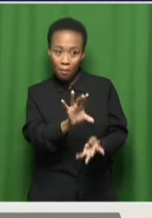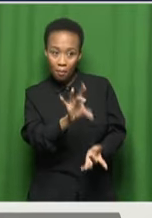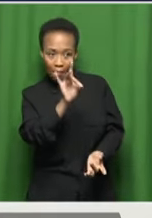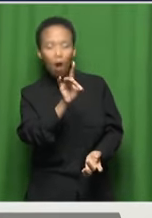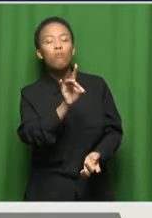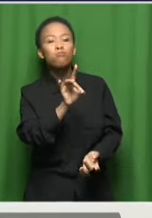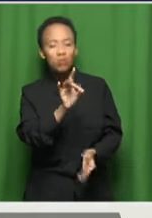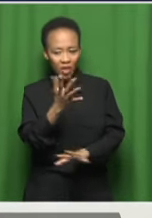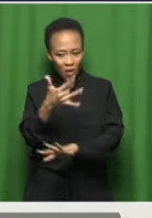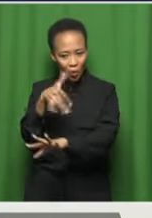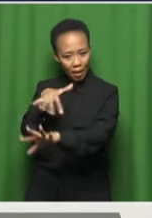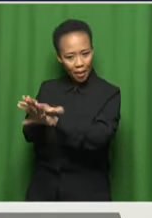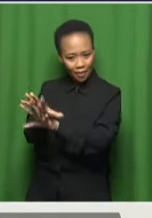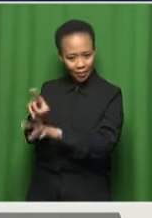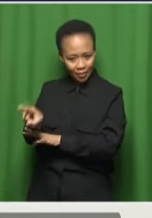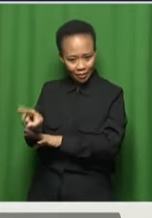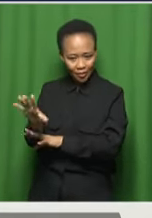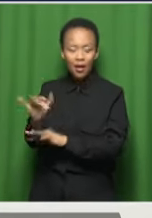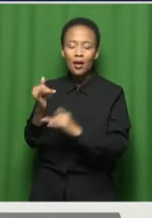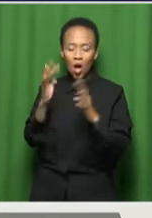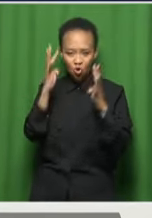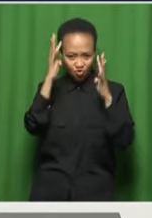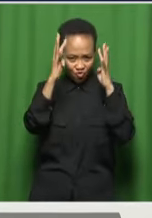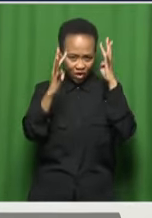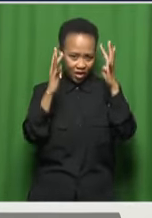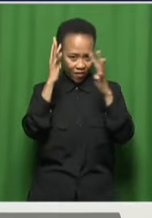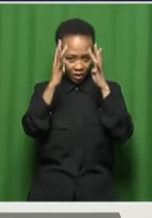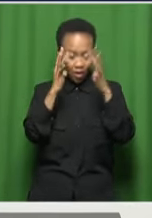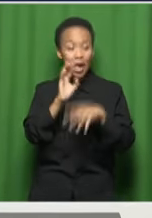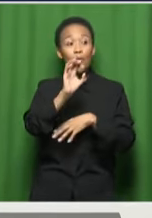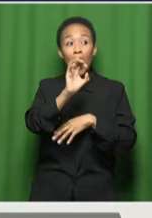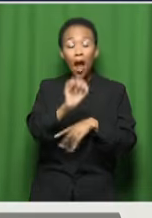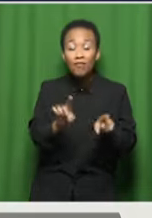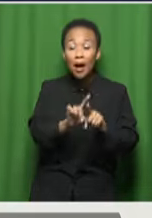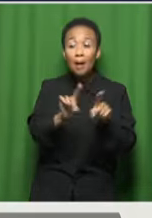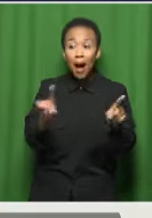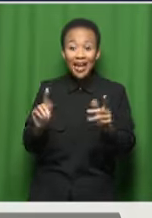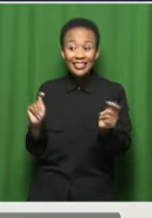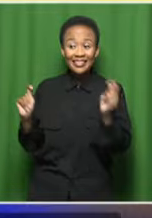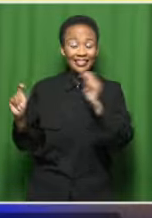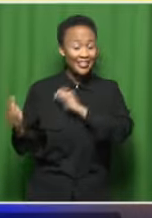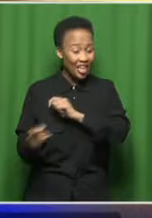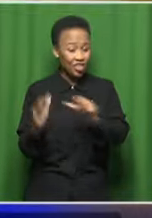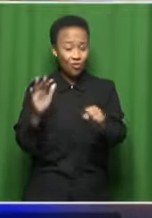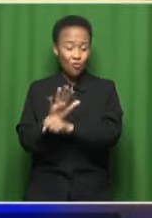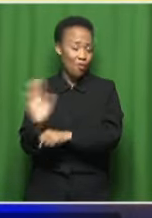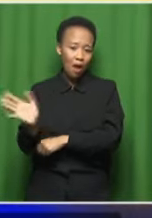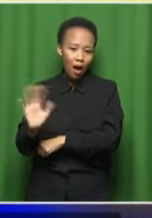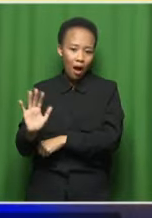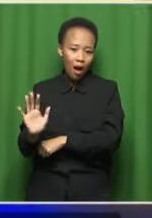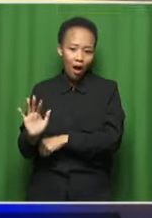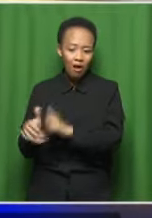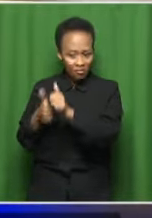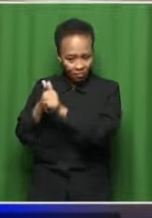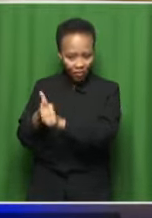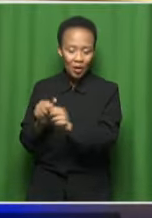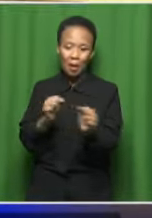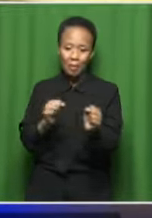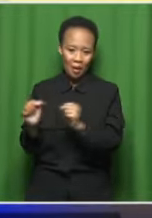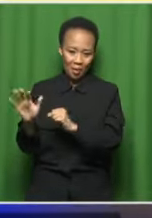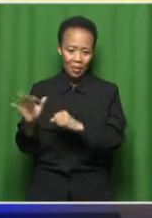we actually see a lot of creativity without taking away the roots. I guess each to his own, man, because my dad wouldn't agree with you.